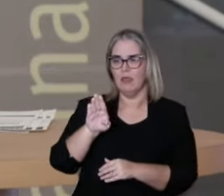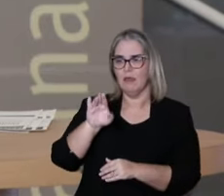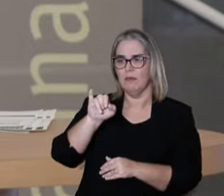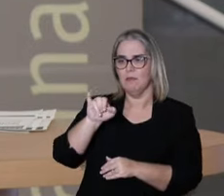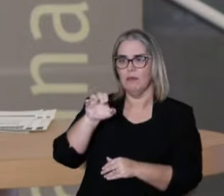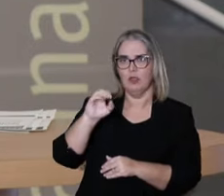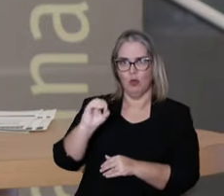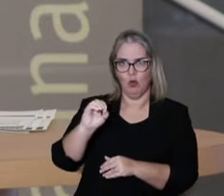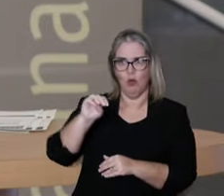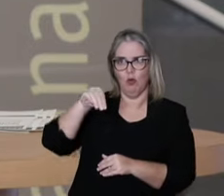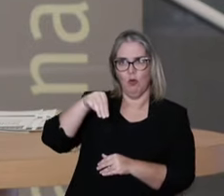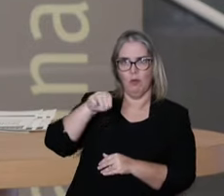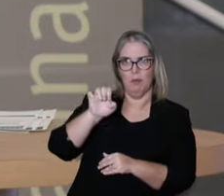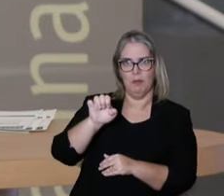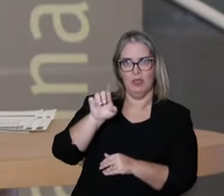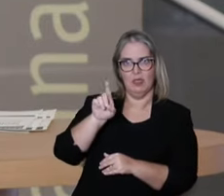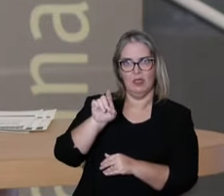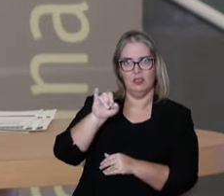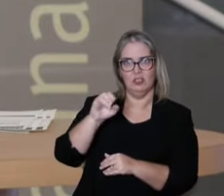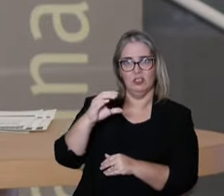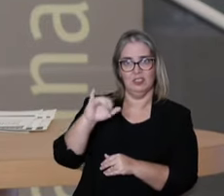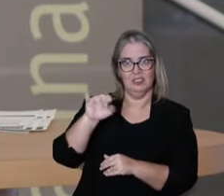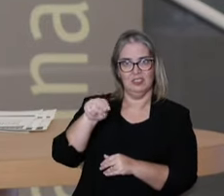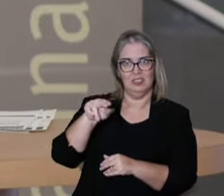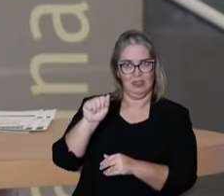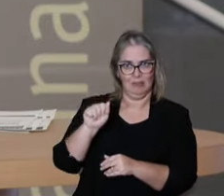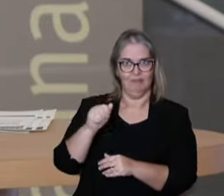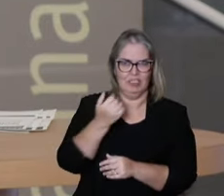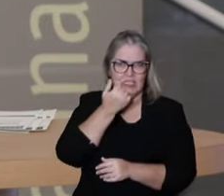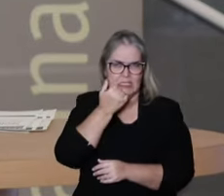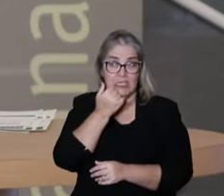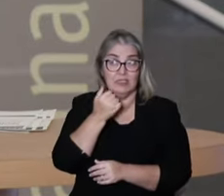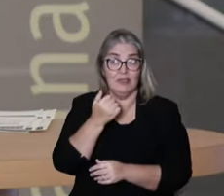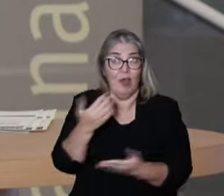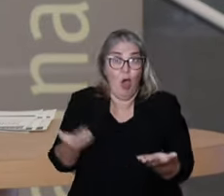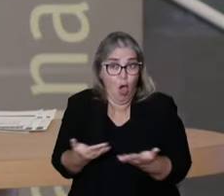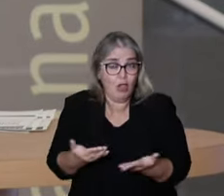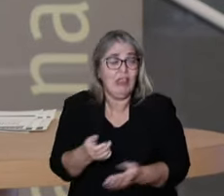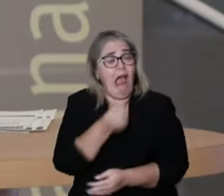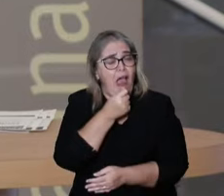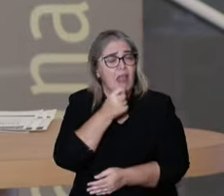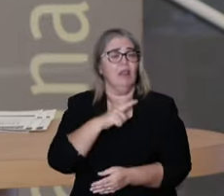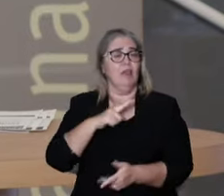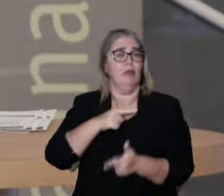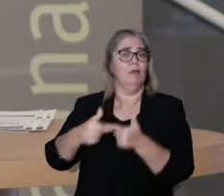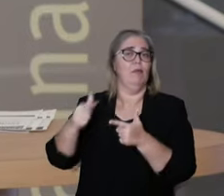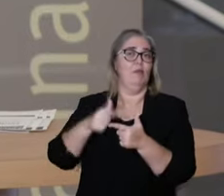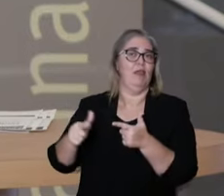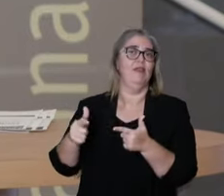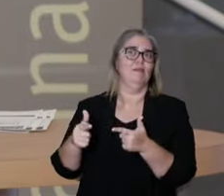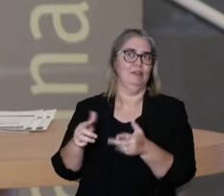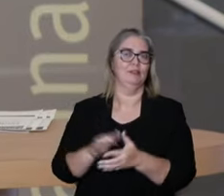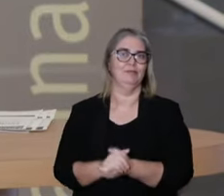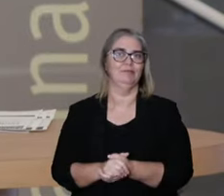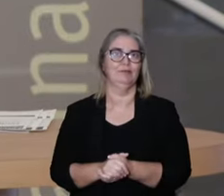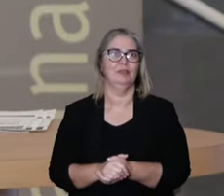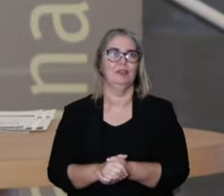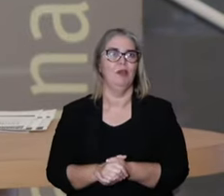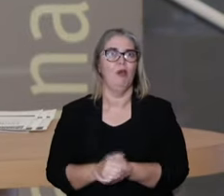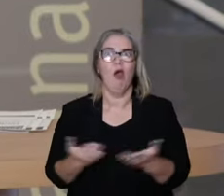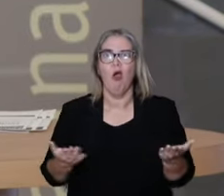biomedicine or the hegemonic rationality practice has issues,